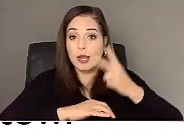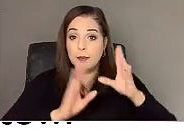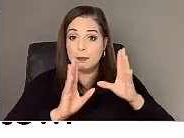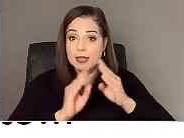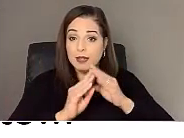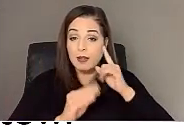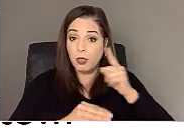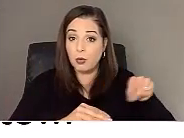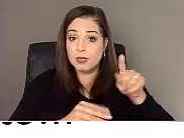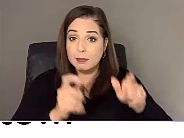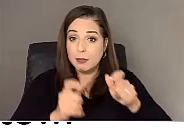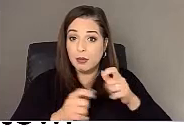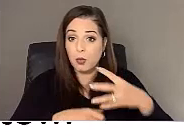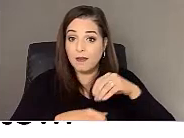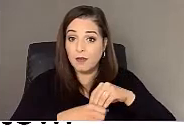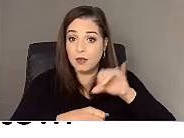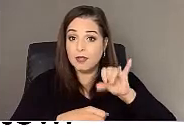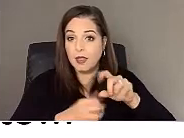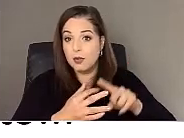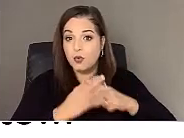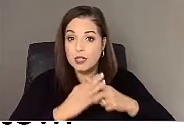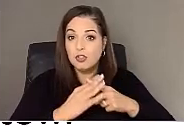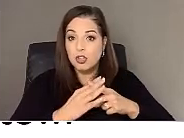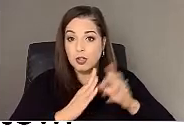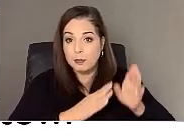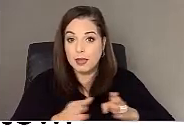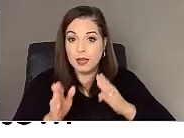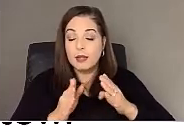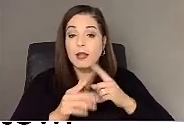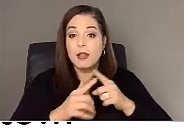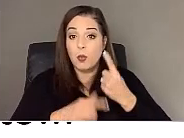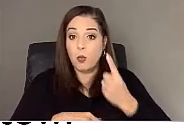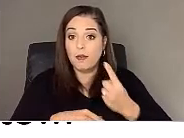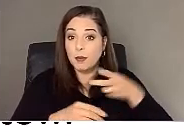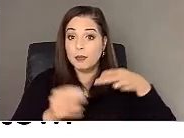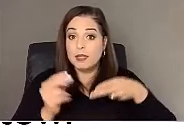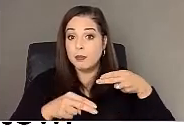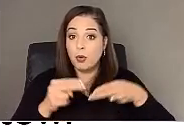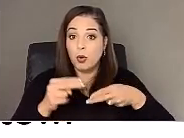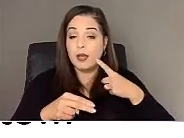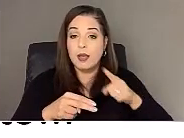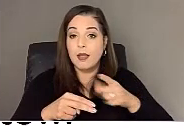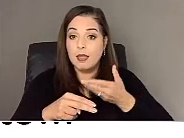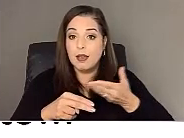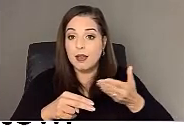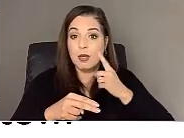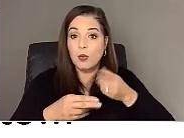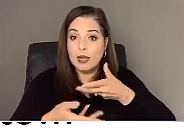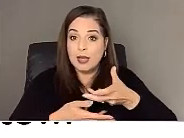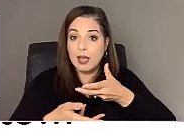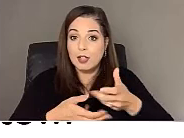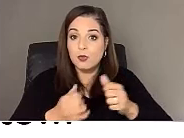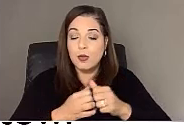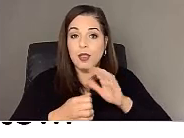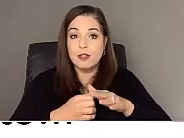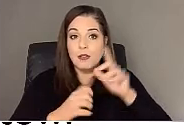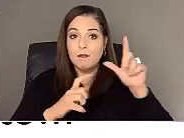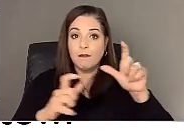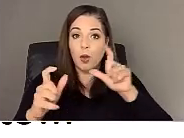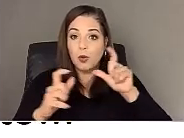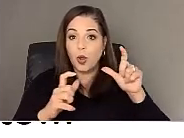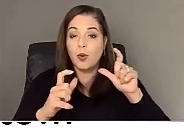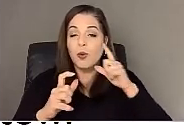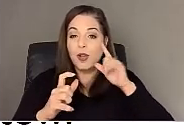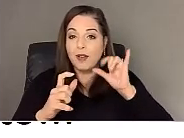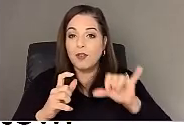um, participatory processes that we engaged in, and this is a photo of the entire team in the room that we